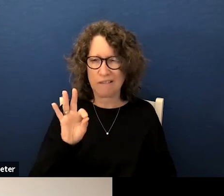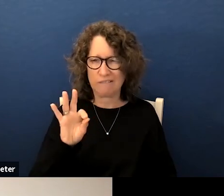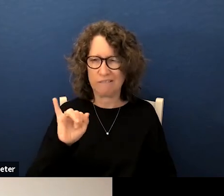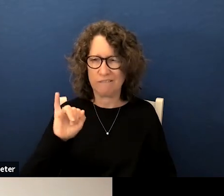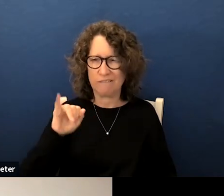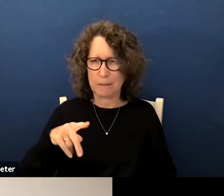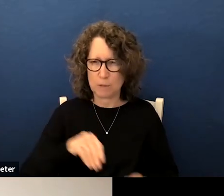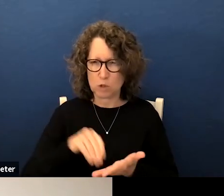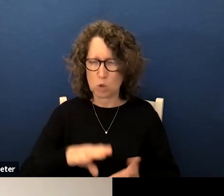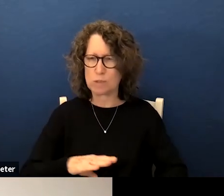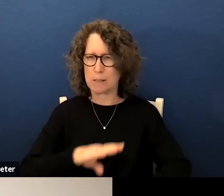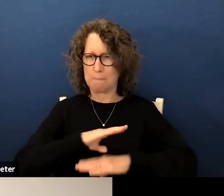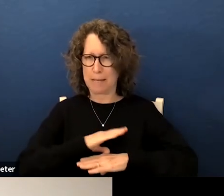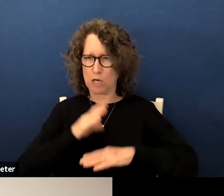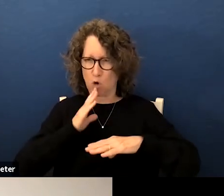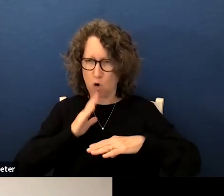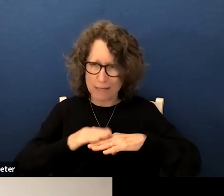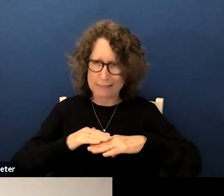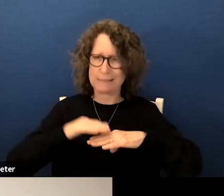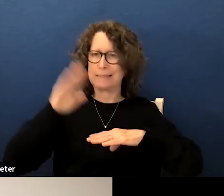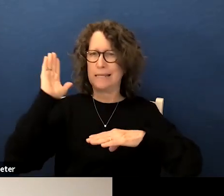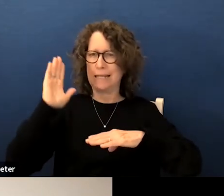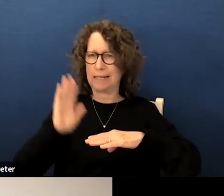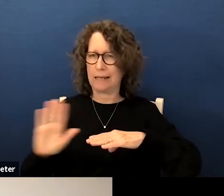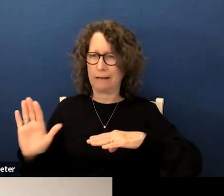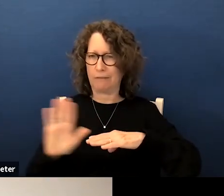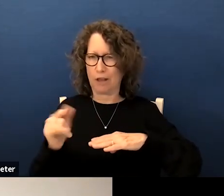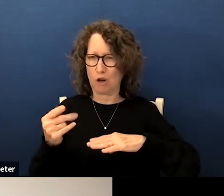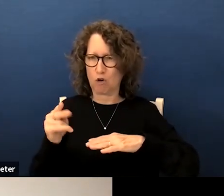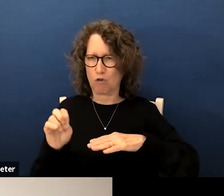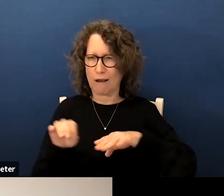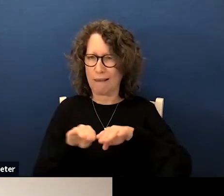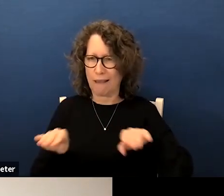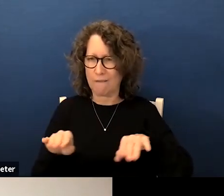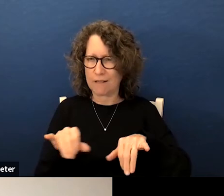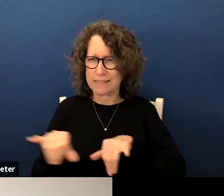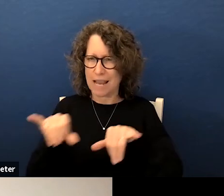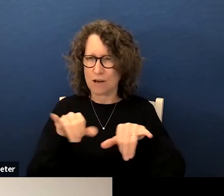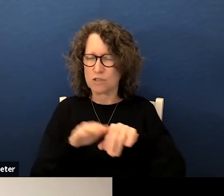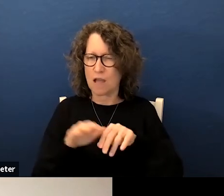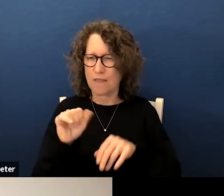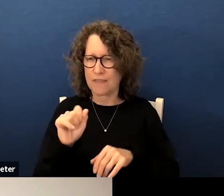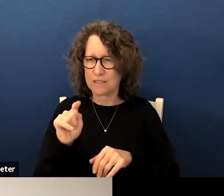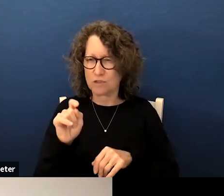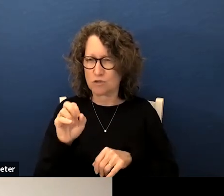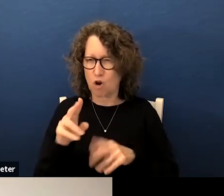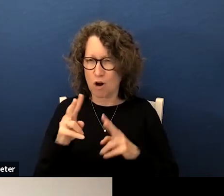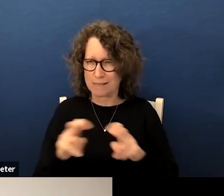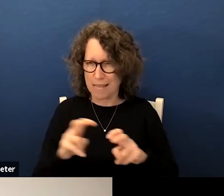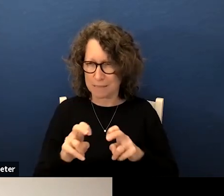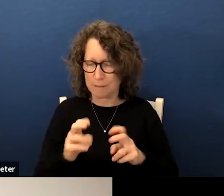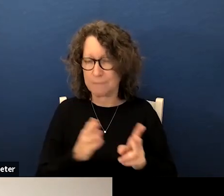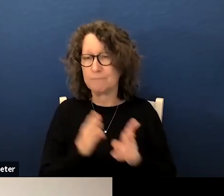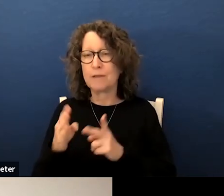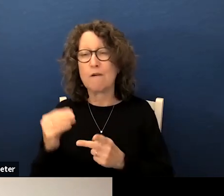meeting or exceeding grade level standards on the start assessment for math